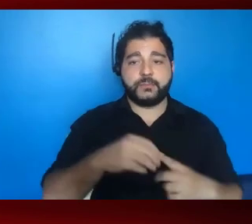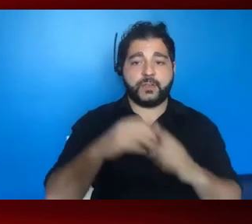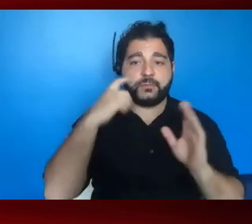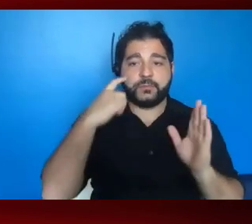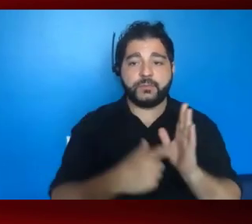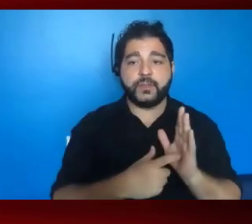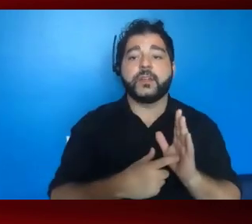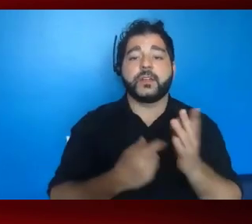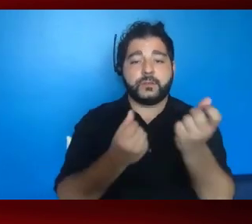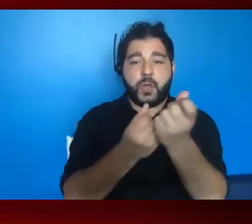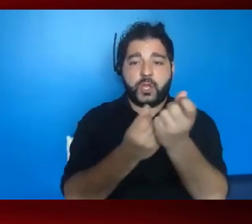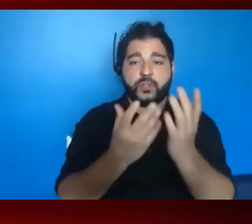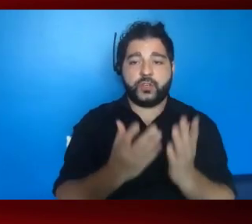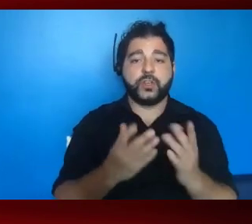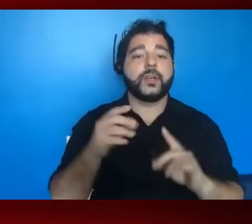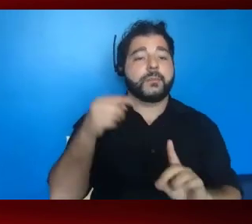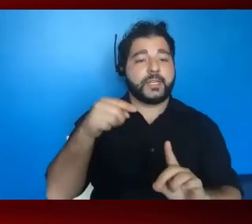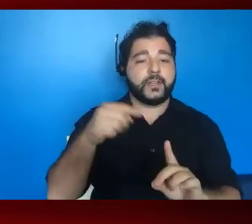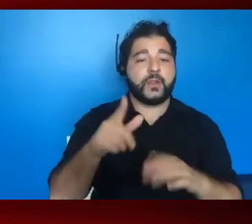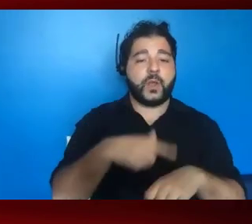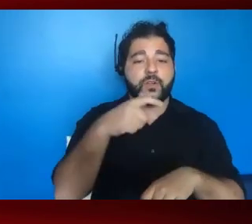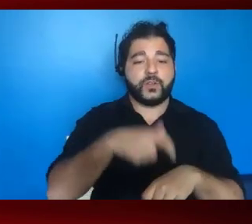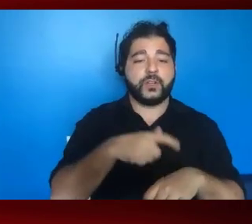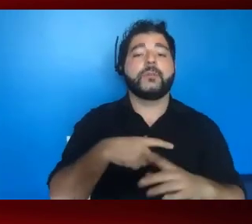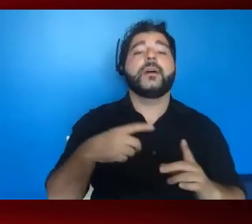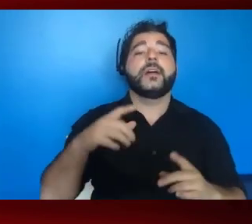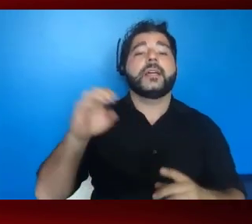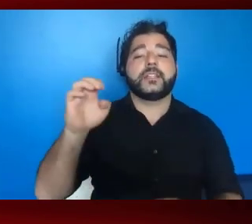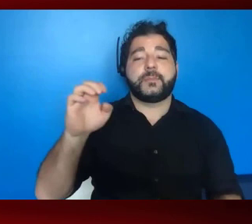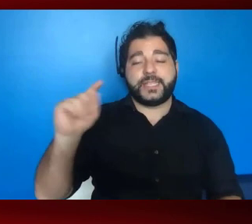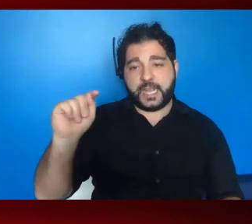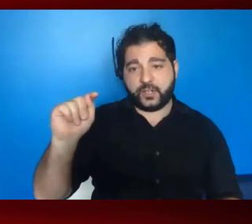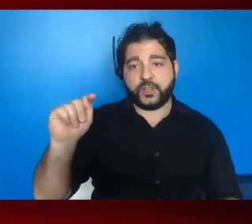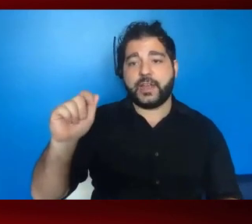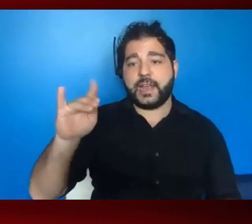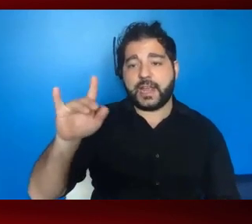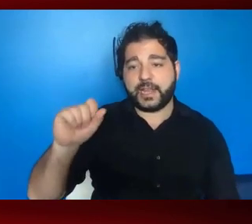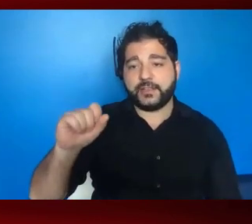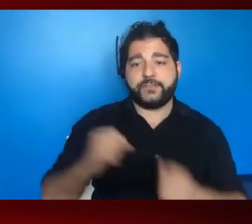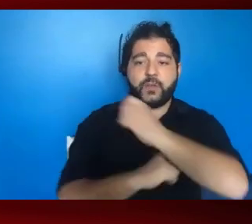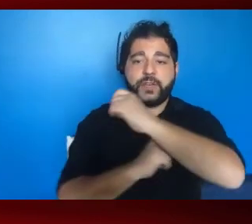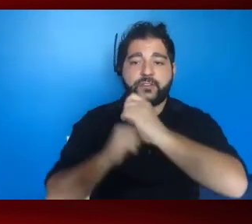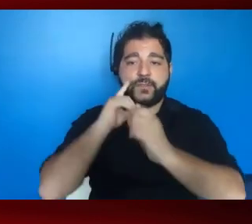thank you to our sponsors, particularly our long time sponsor at the Elizabeth Taylor AIDS Foundation for their stalwart support.